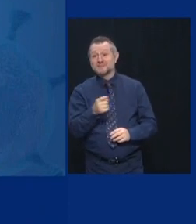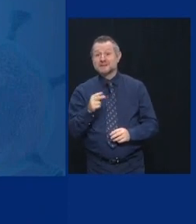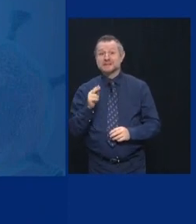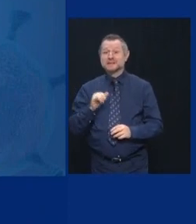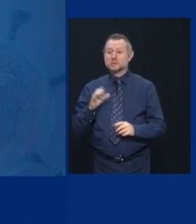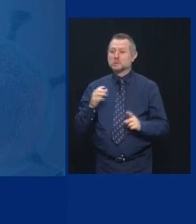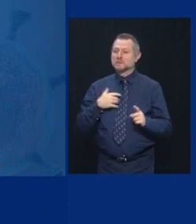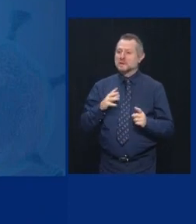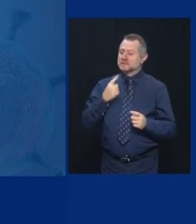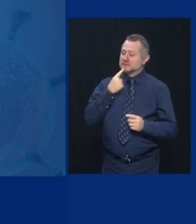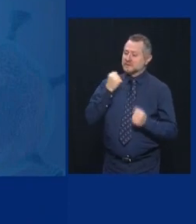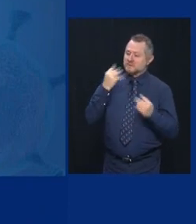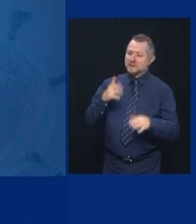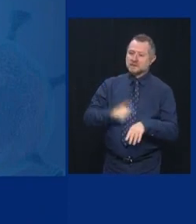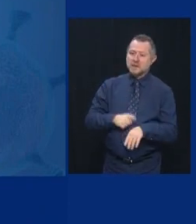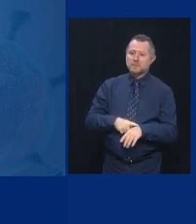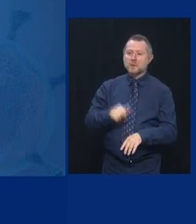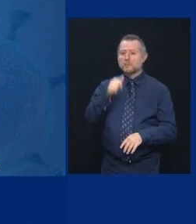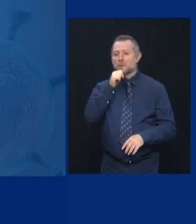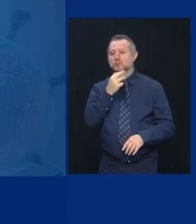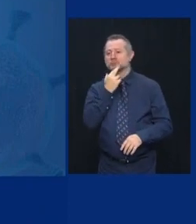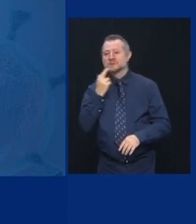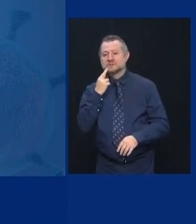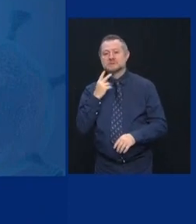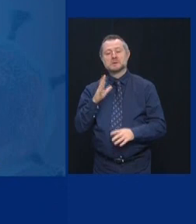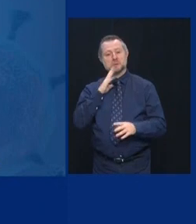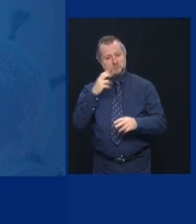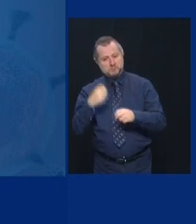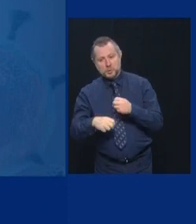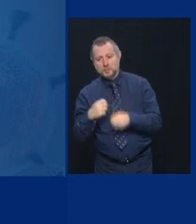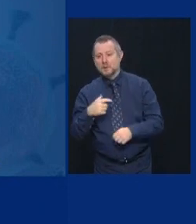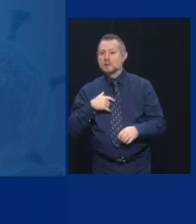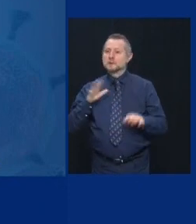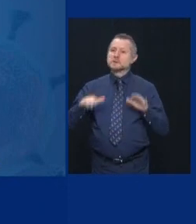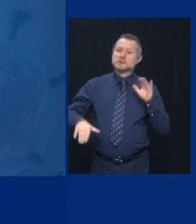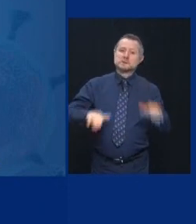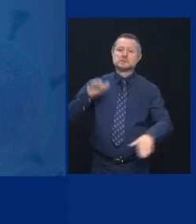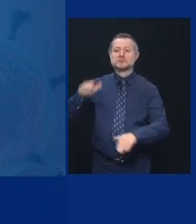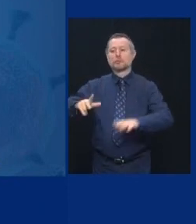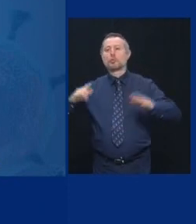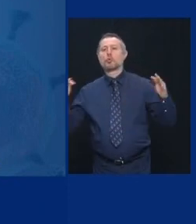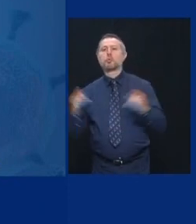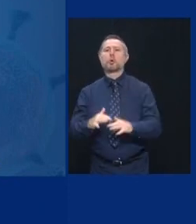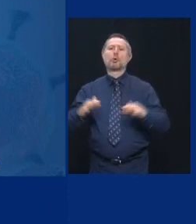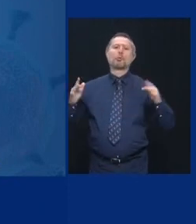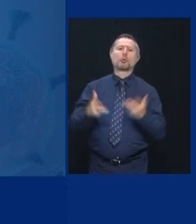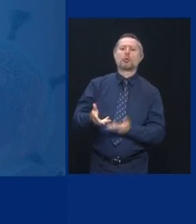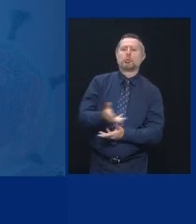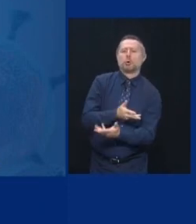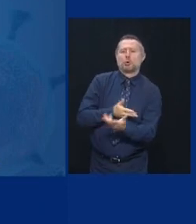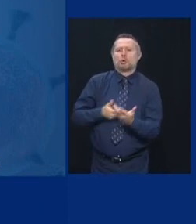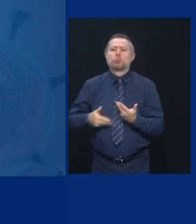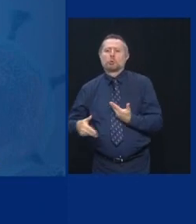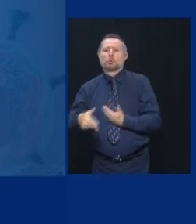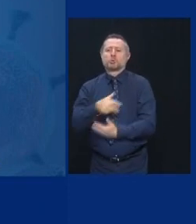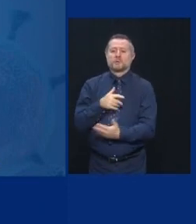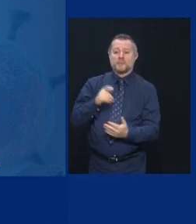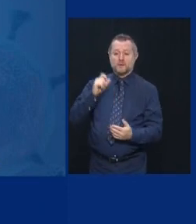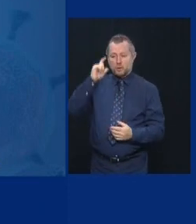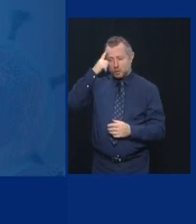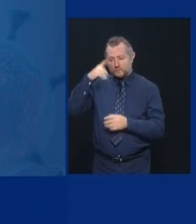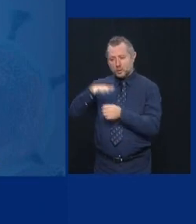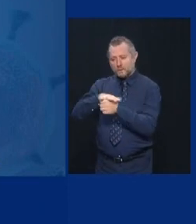before you and say bars and restaurants are a problem? We have gatherings in front of bars and restaurants. Local governments have to do the enforcement.